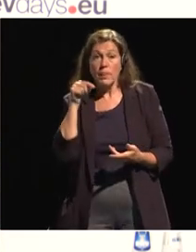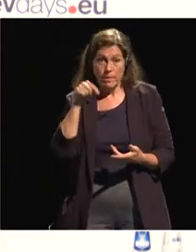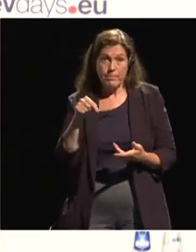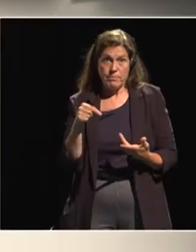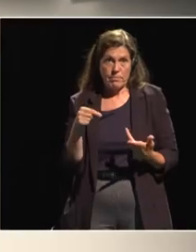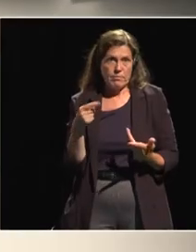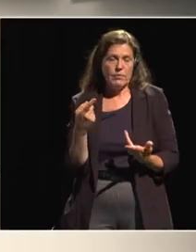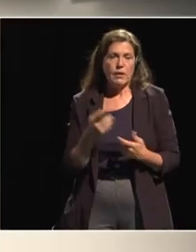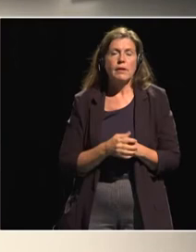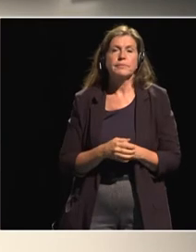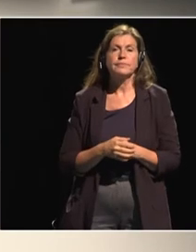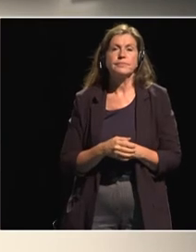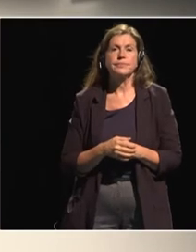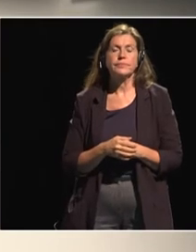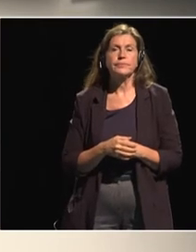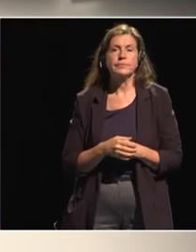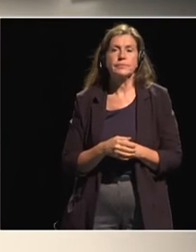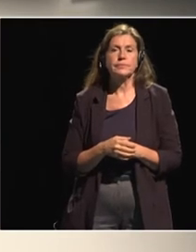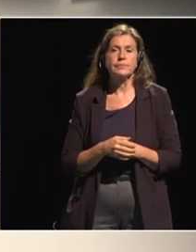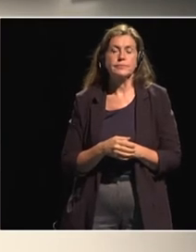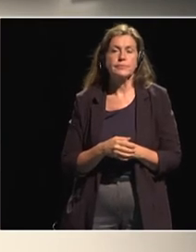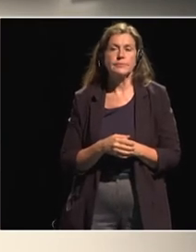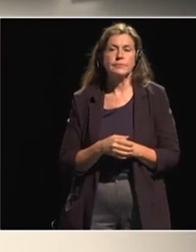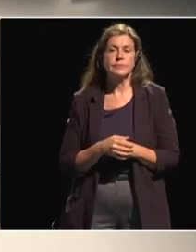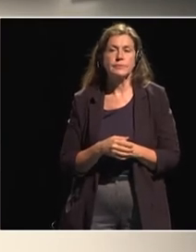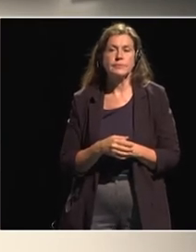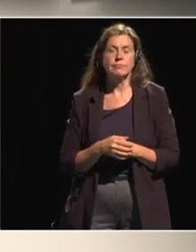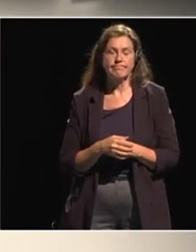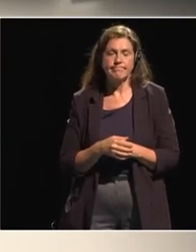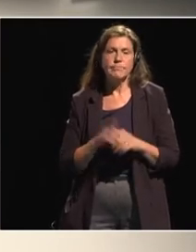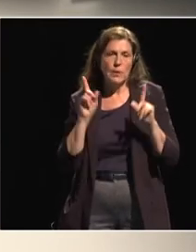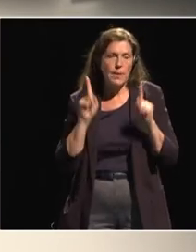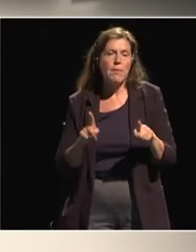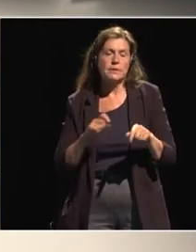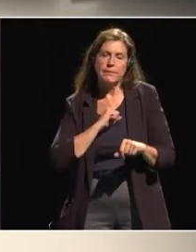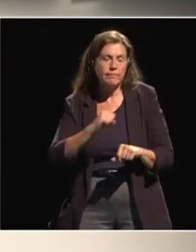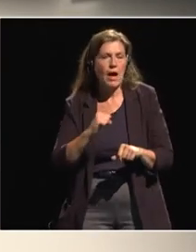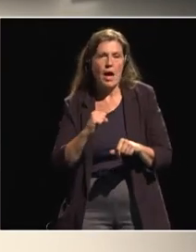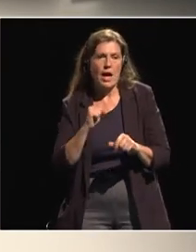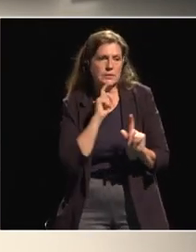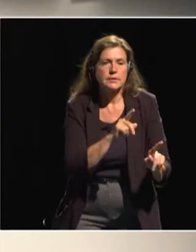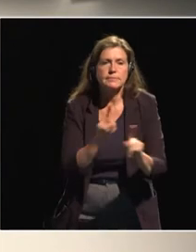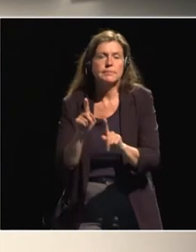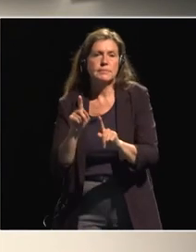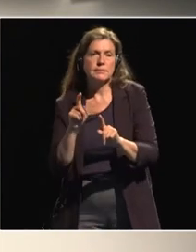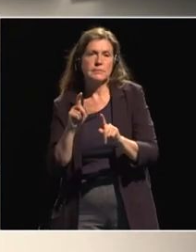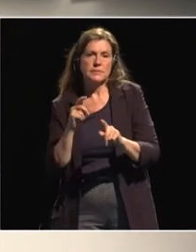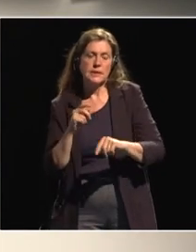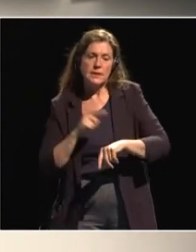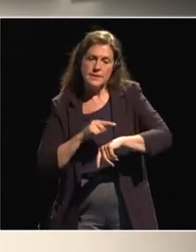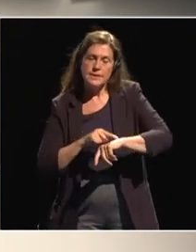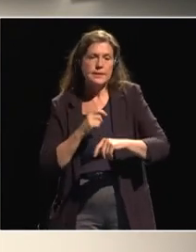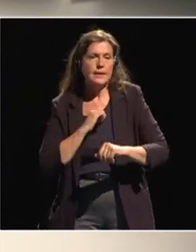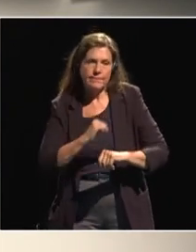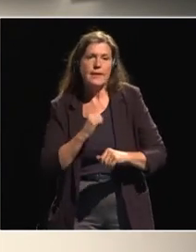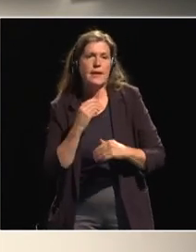convey is that uh there is uh urgency in doing certain things